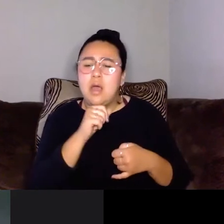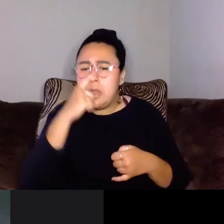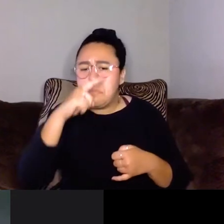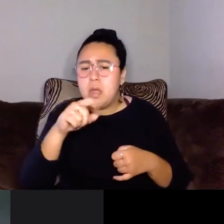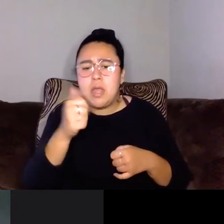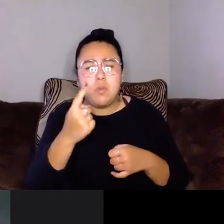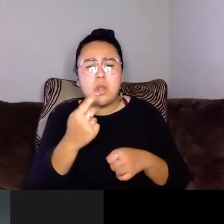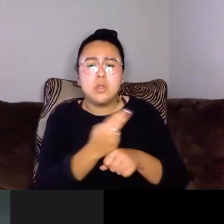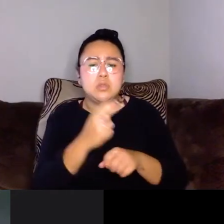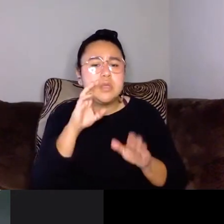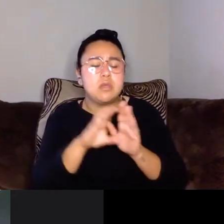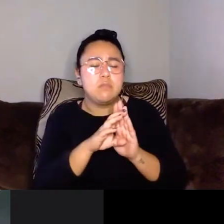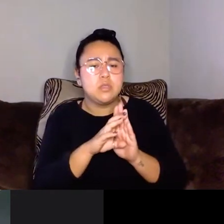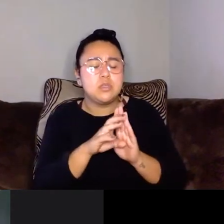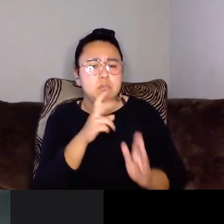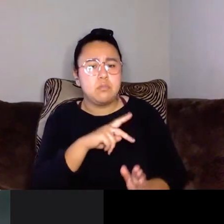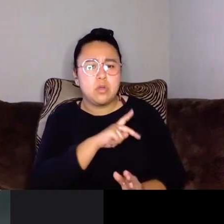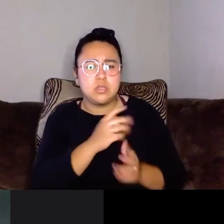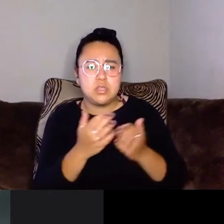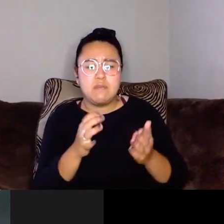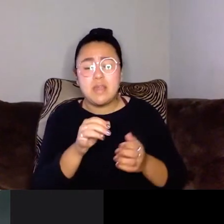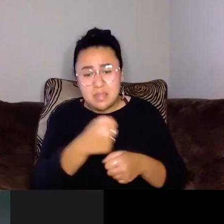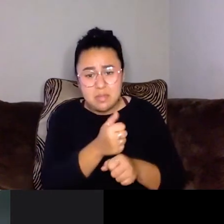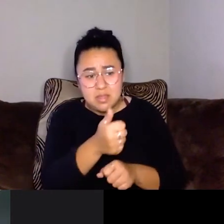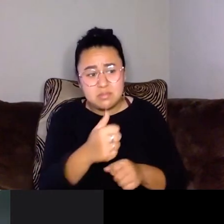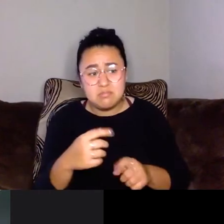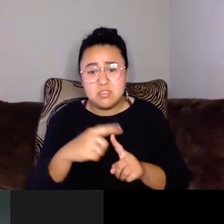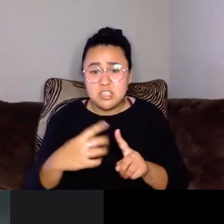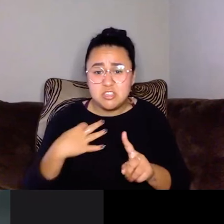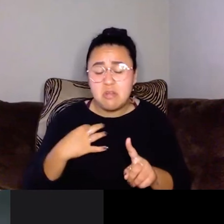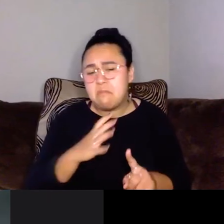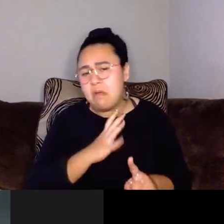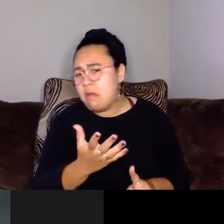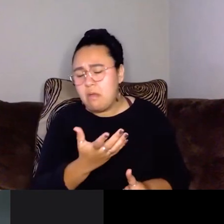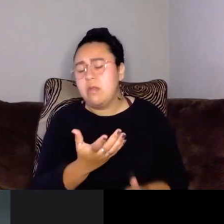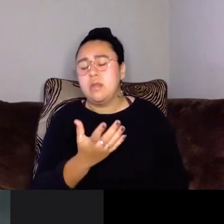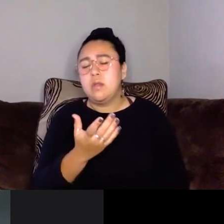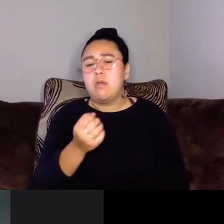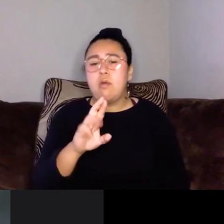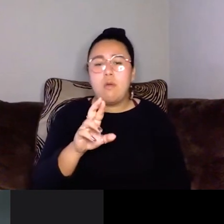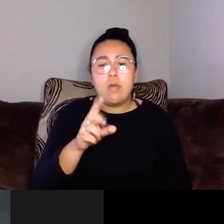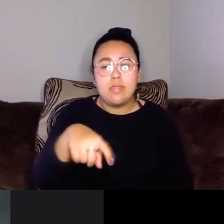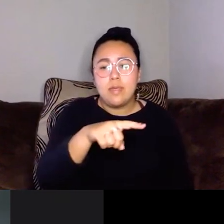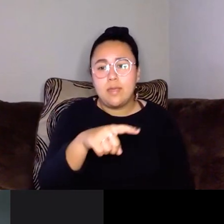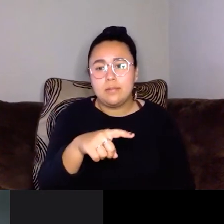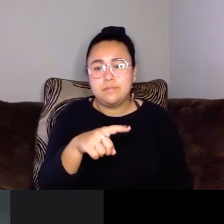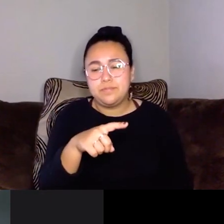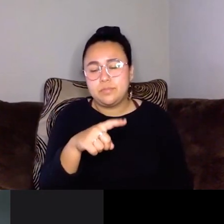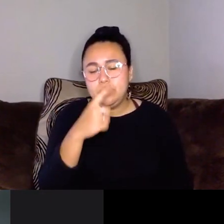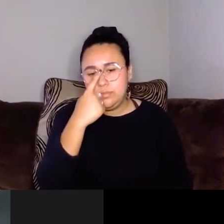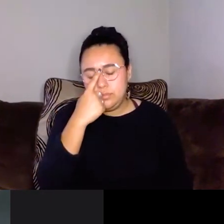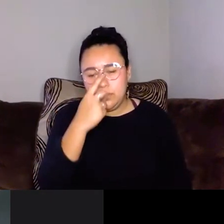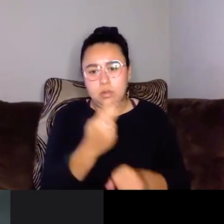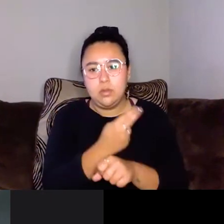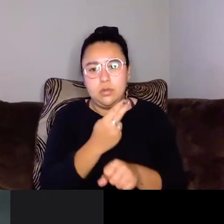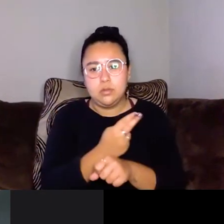Like if they want to make themselves a t-shirt or if, uh, they, if they're using